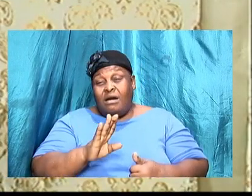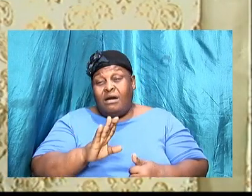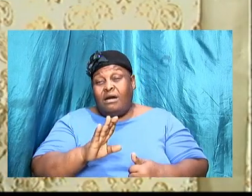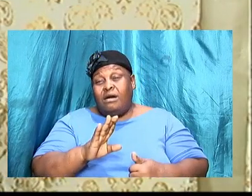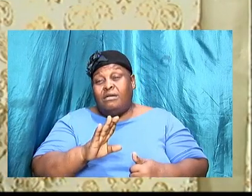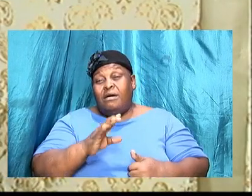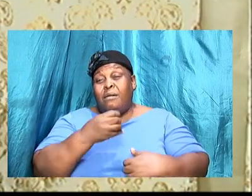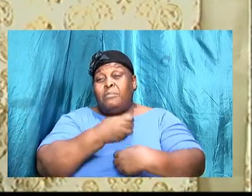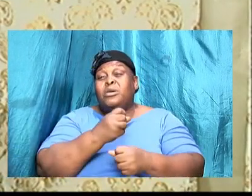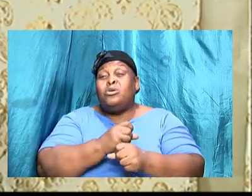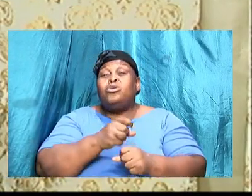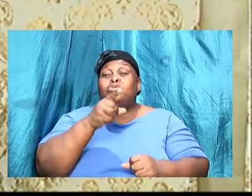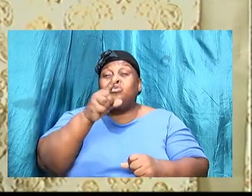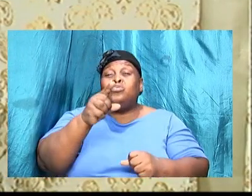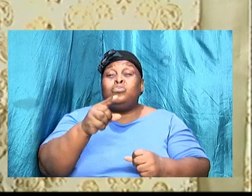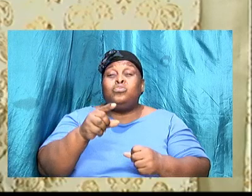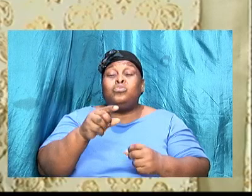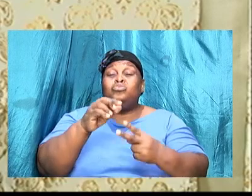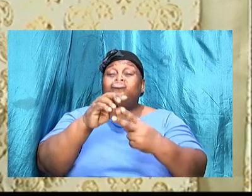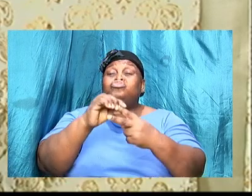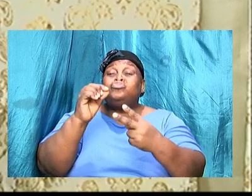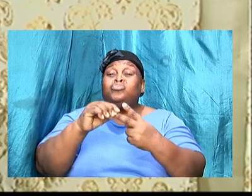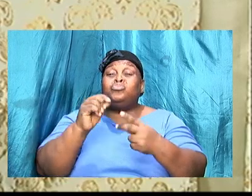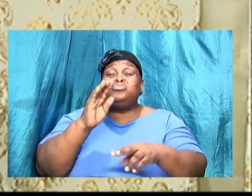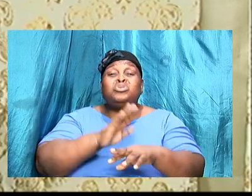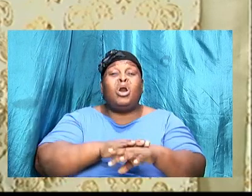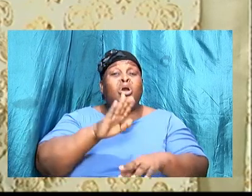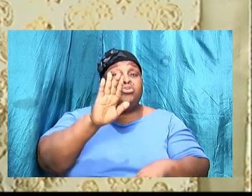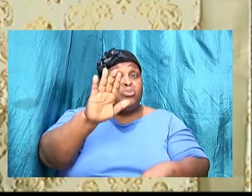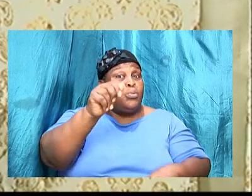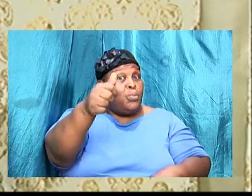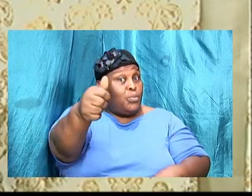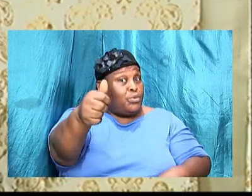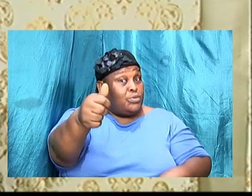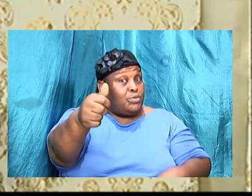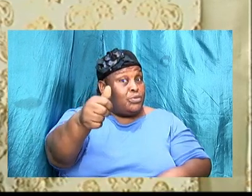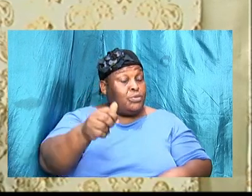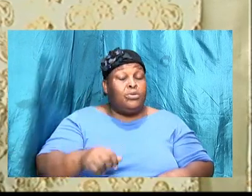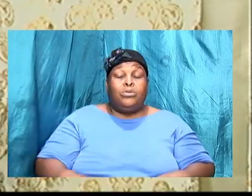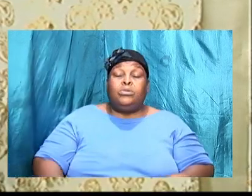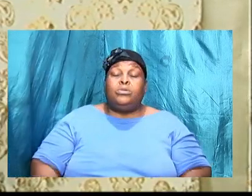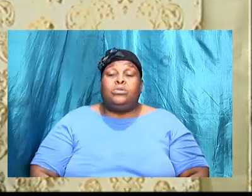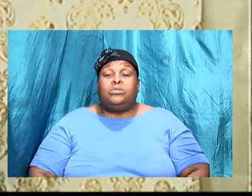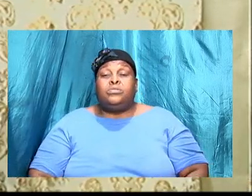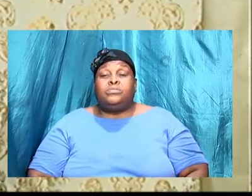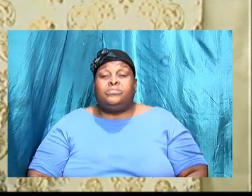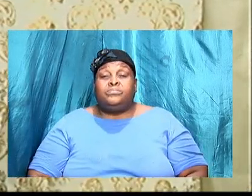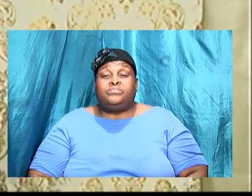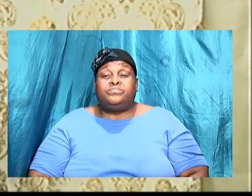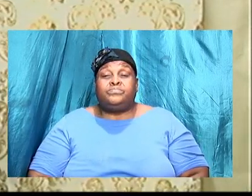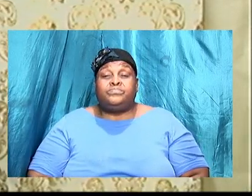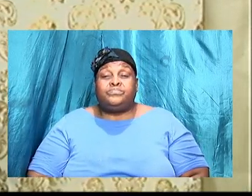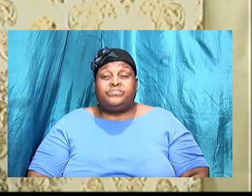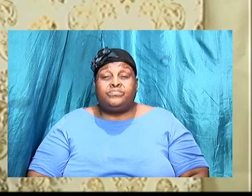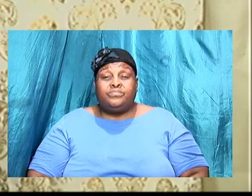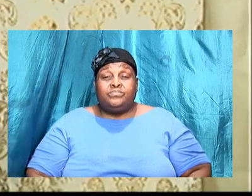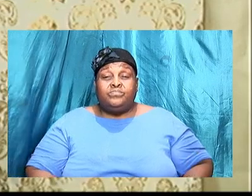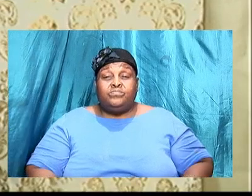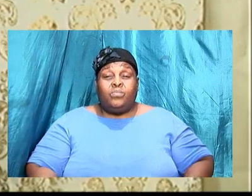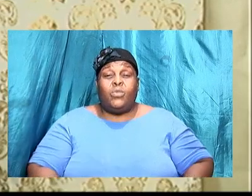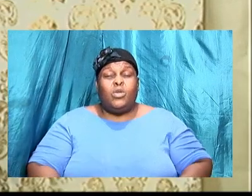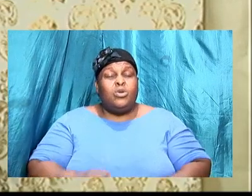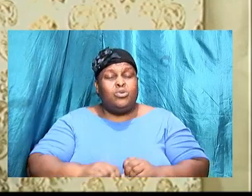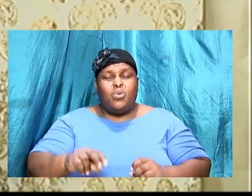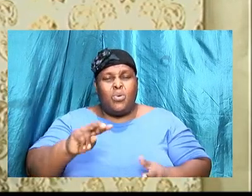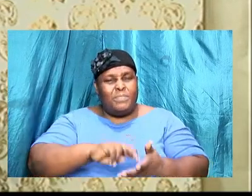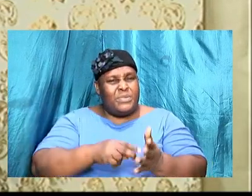as it goes. It doesn't mean that you are going to get a lesser blessing. No, it doesn't